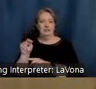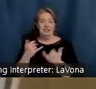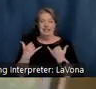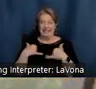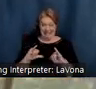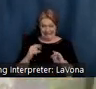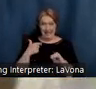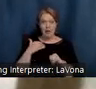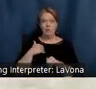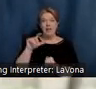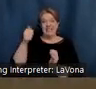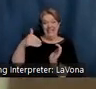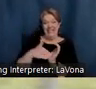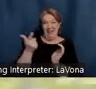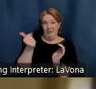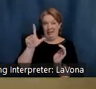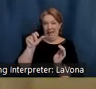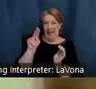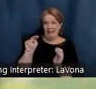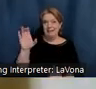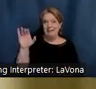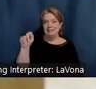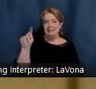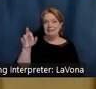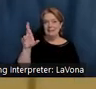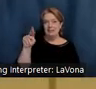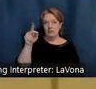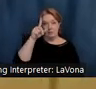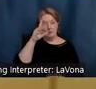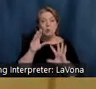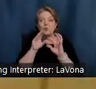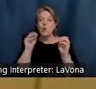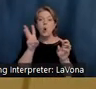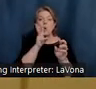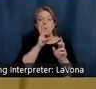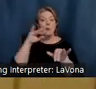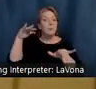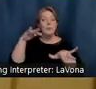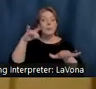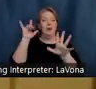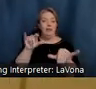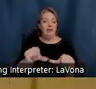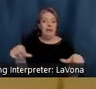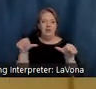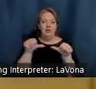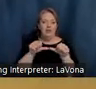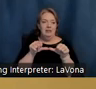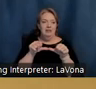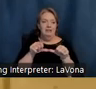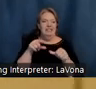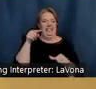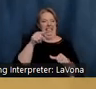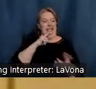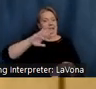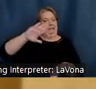cistern because there is no running water on this hill. This is the least authentic room in the